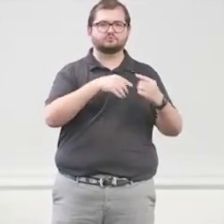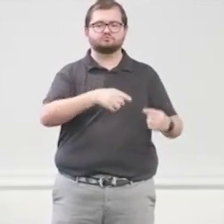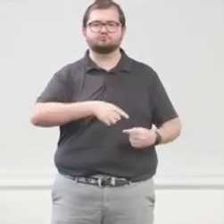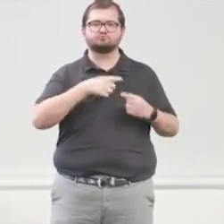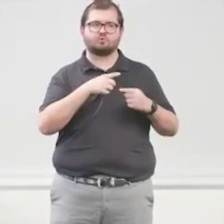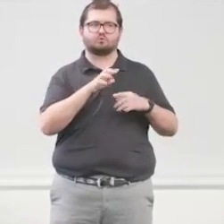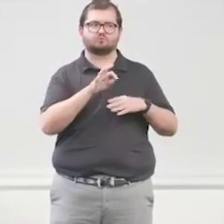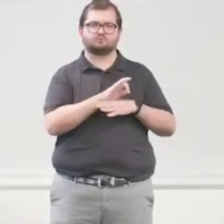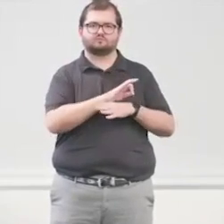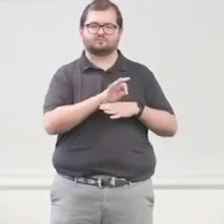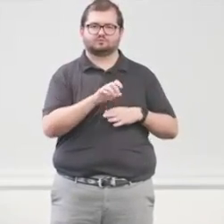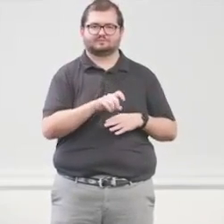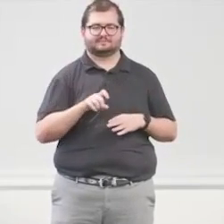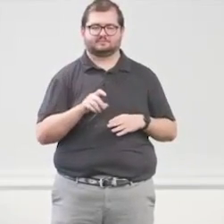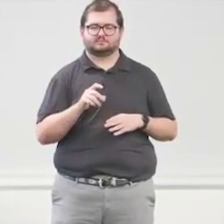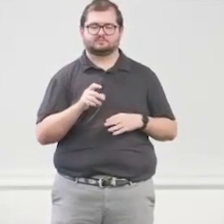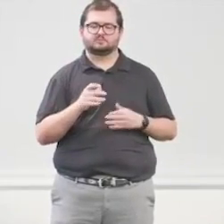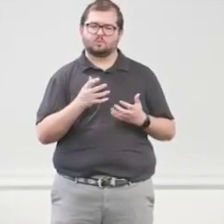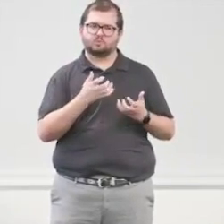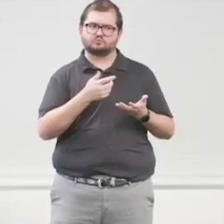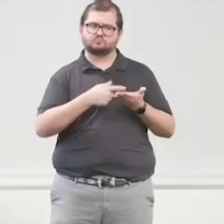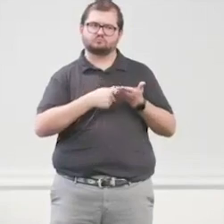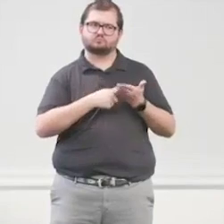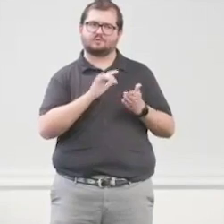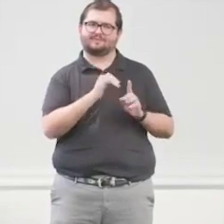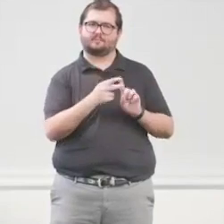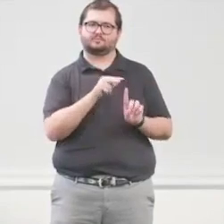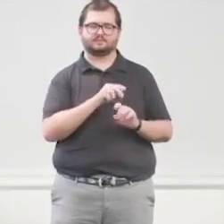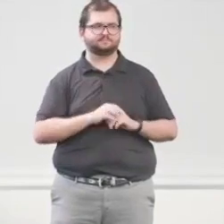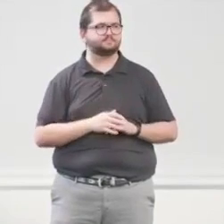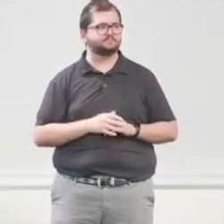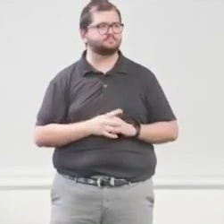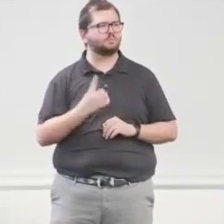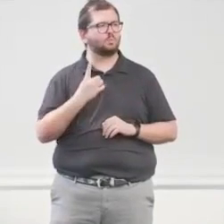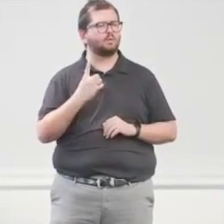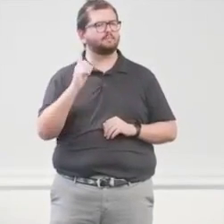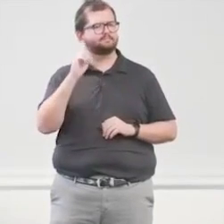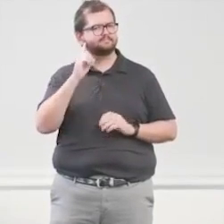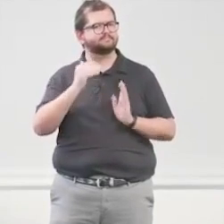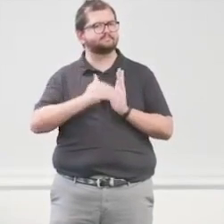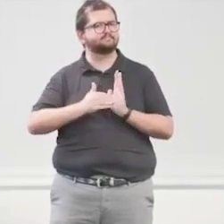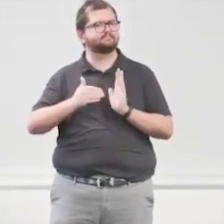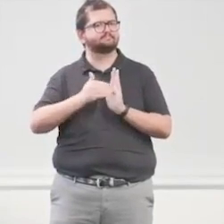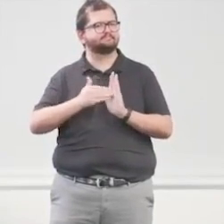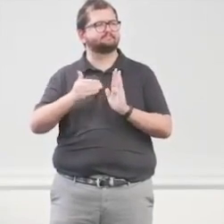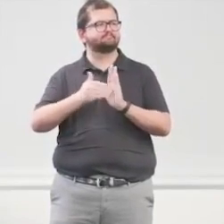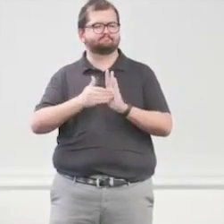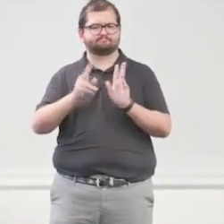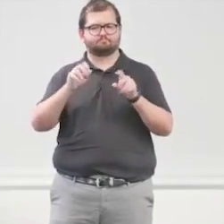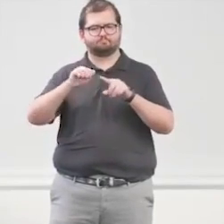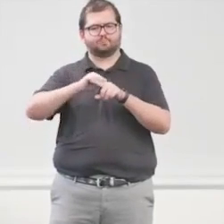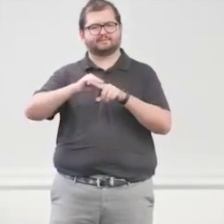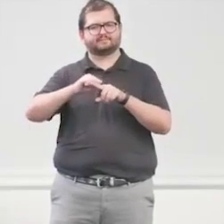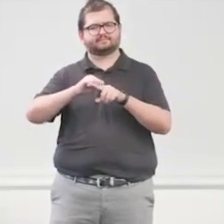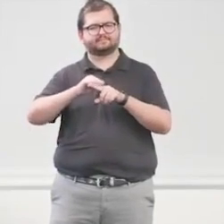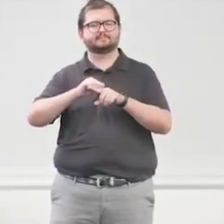on the base. And one thing I kept hearing today is practicing. And I want